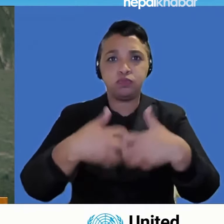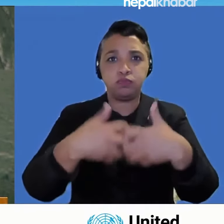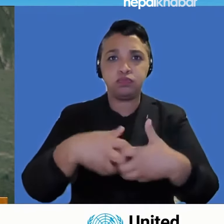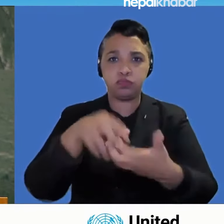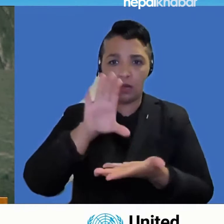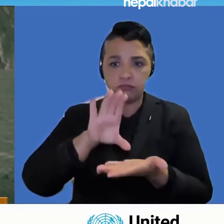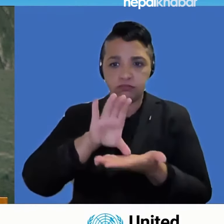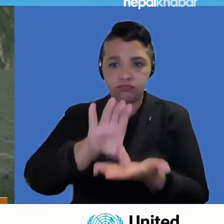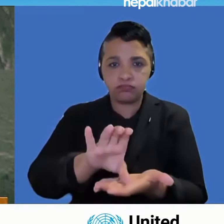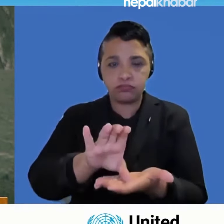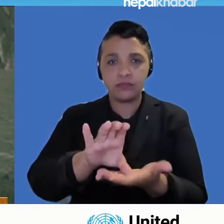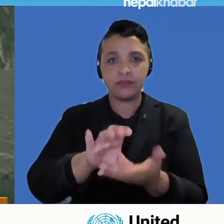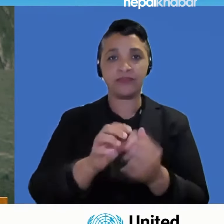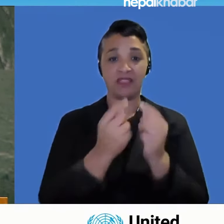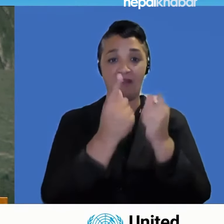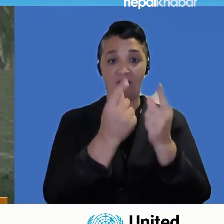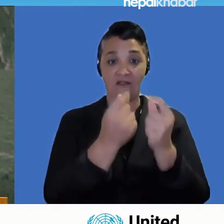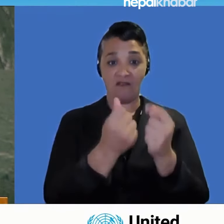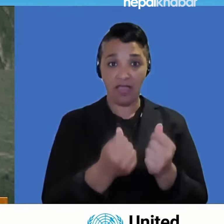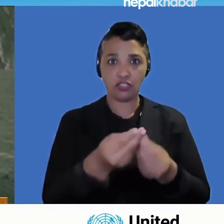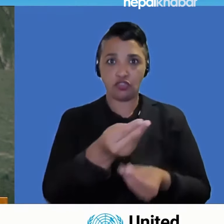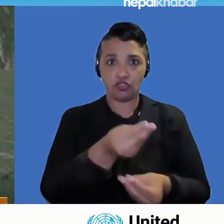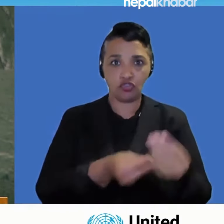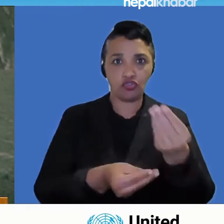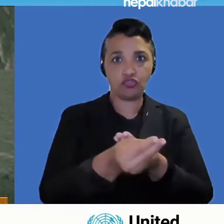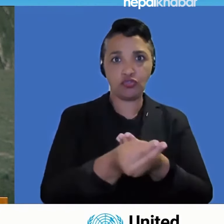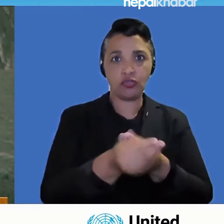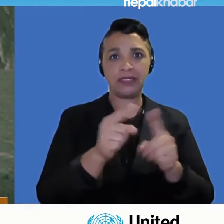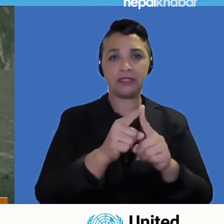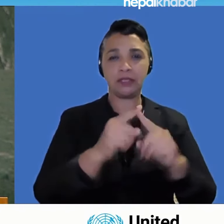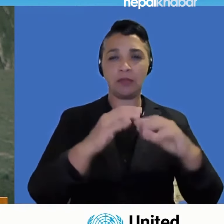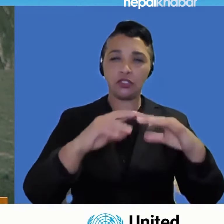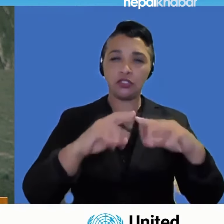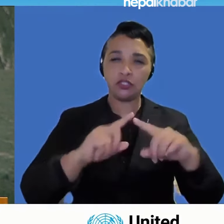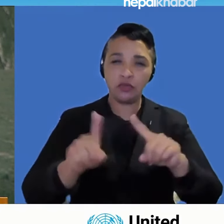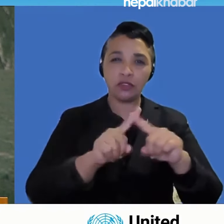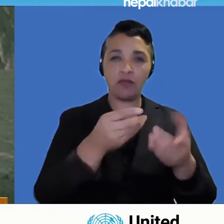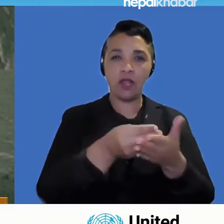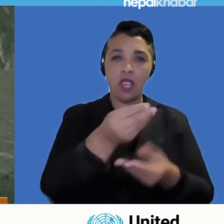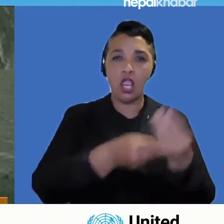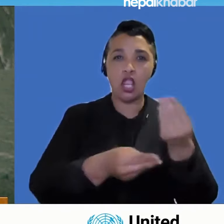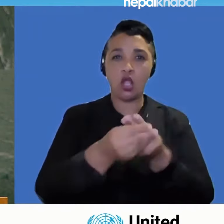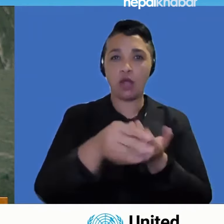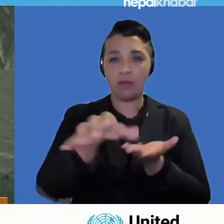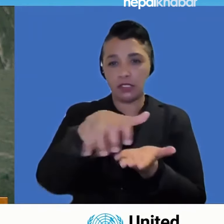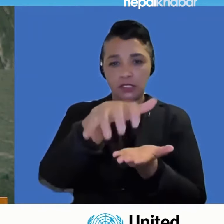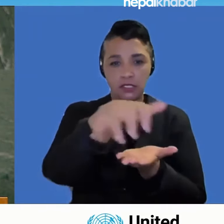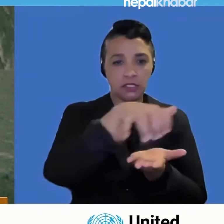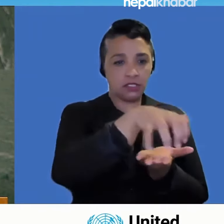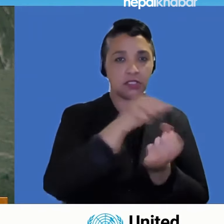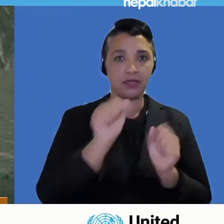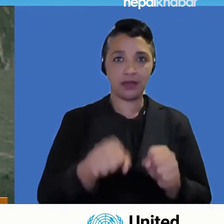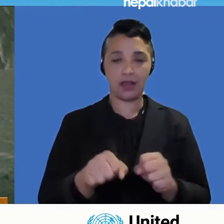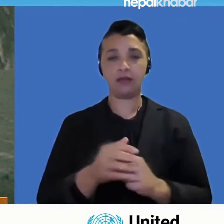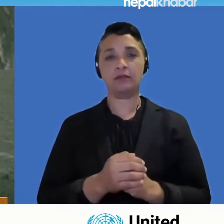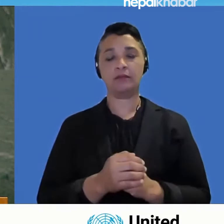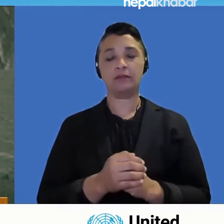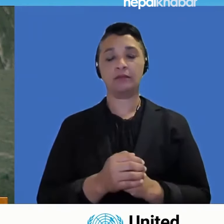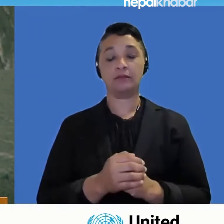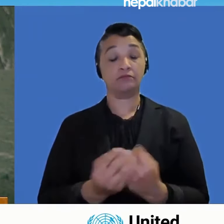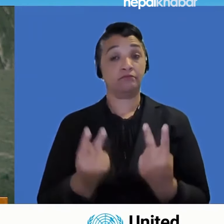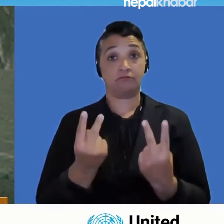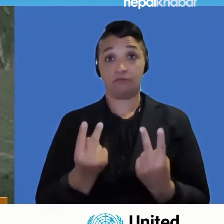diversification is crucial. Equally important is transforming global governance